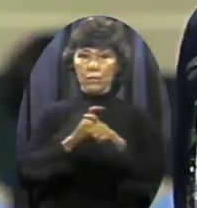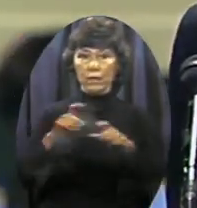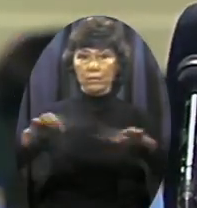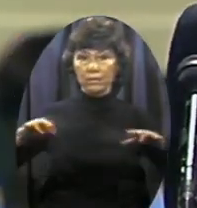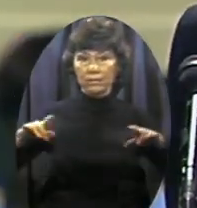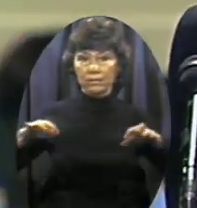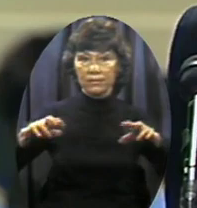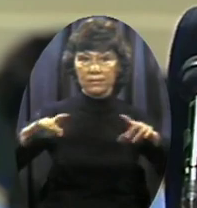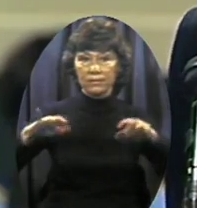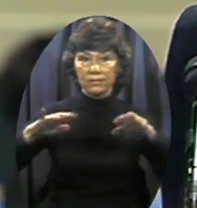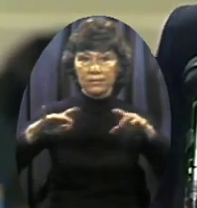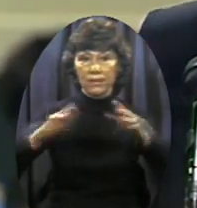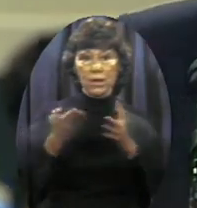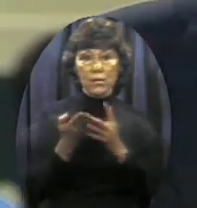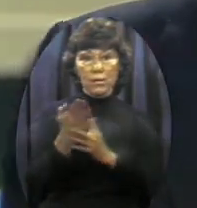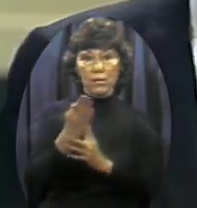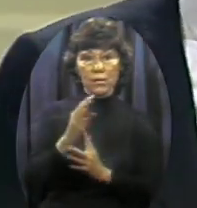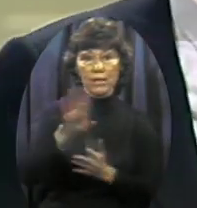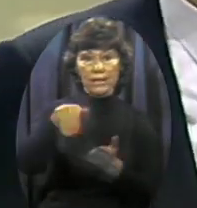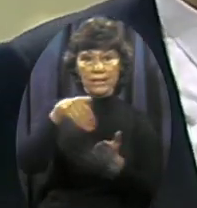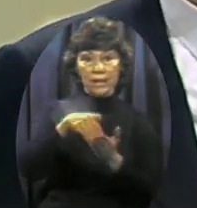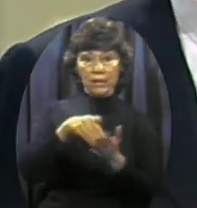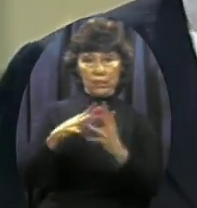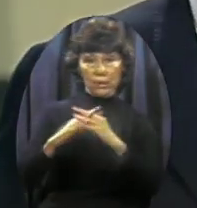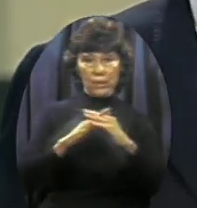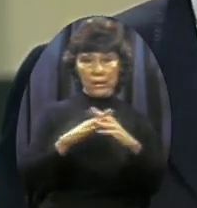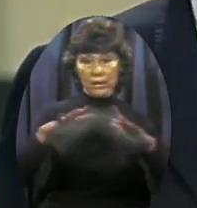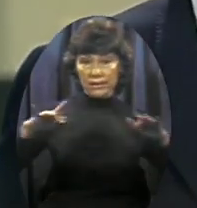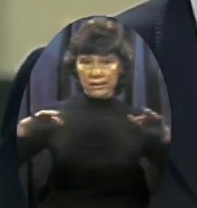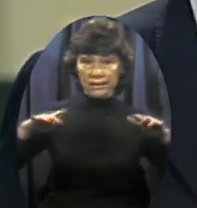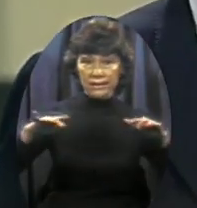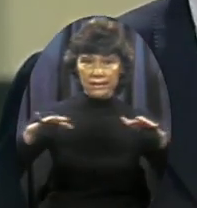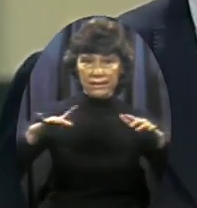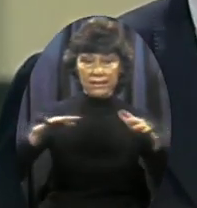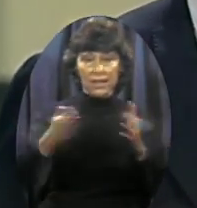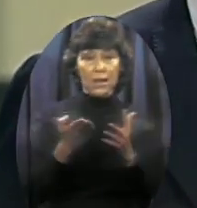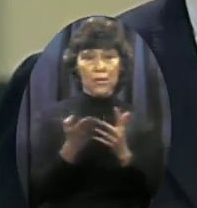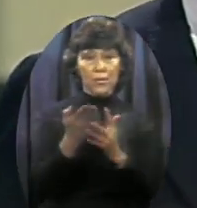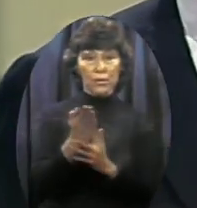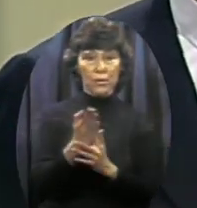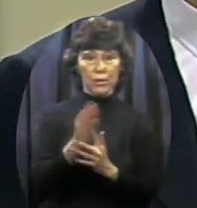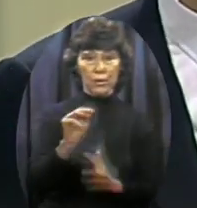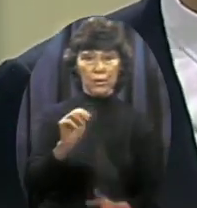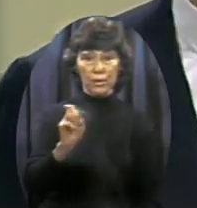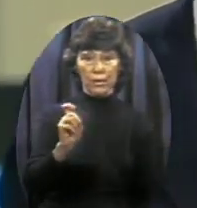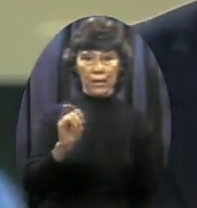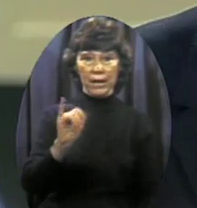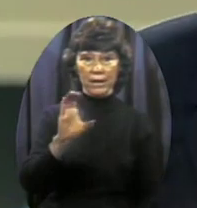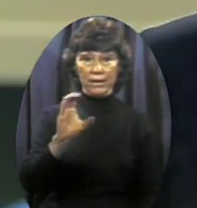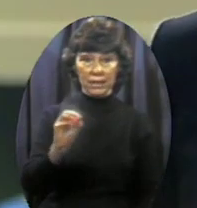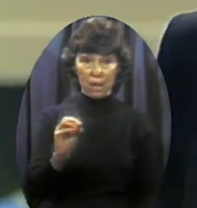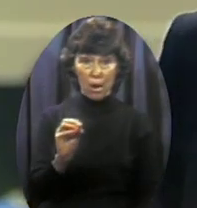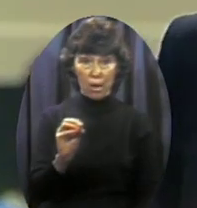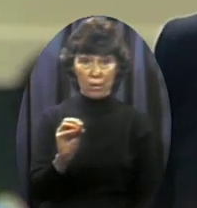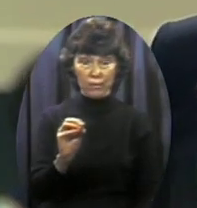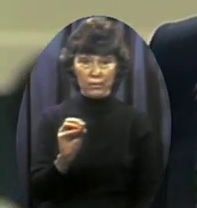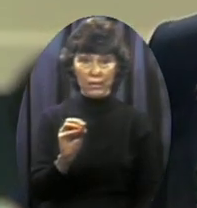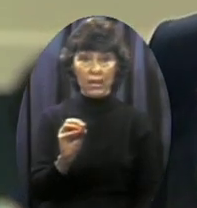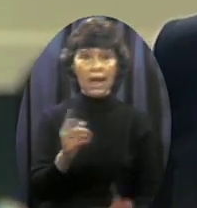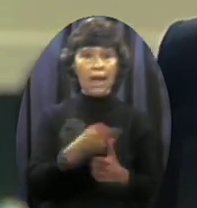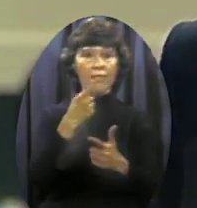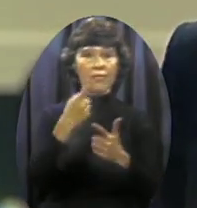Central America And pushing hundreds If not thousands and millions Across the borders Our southern borders